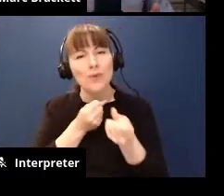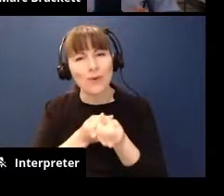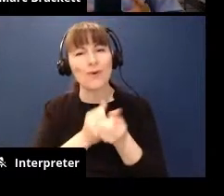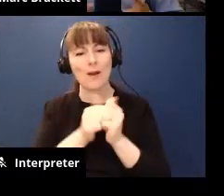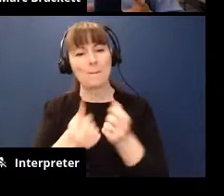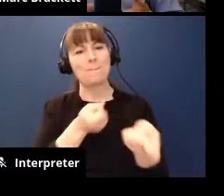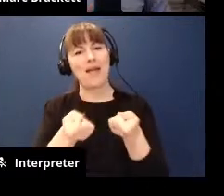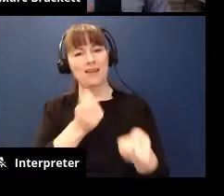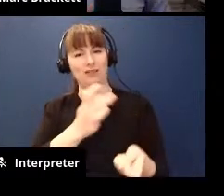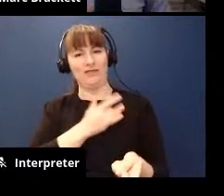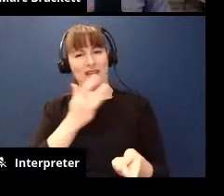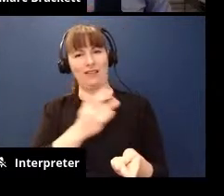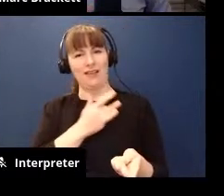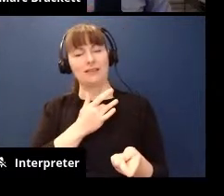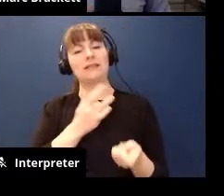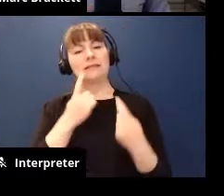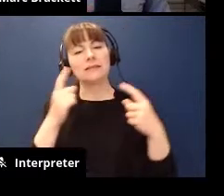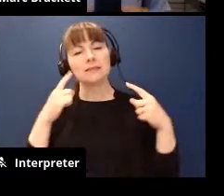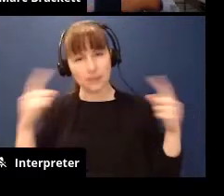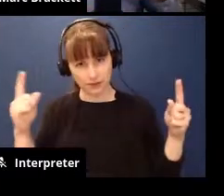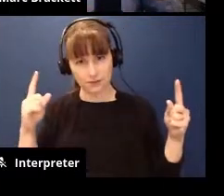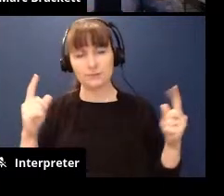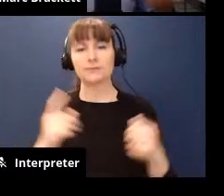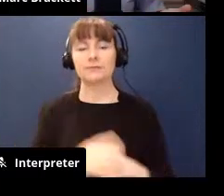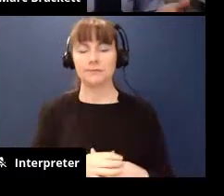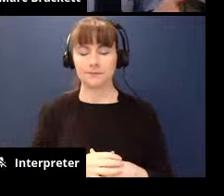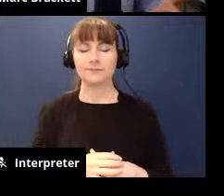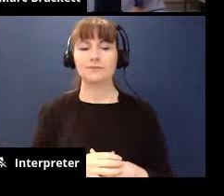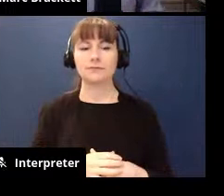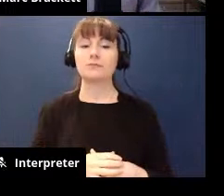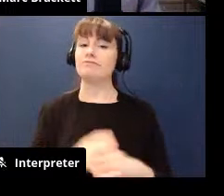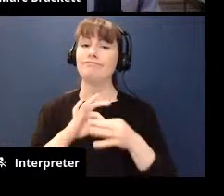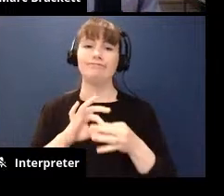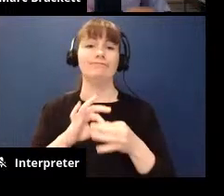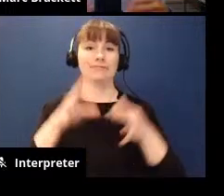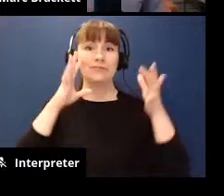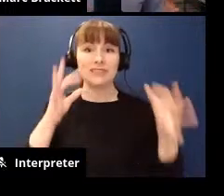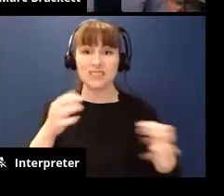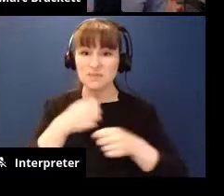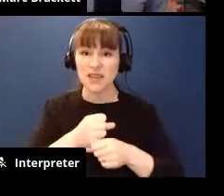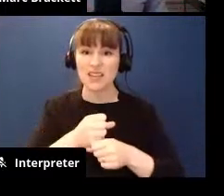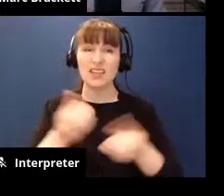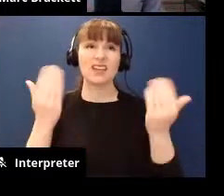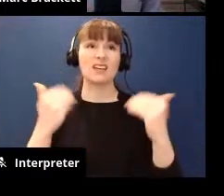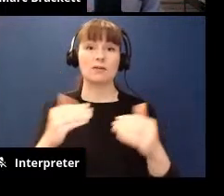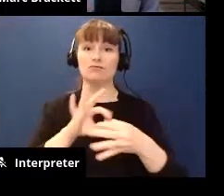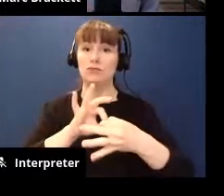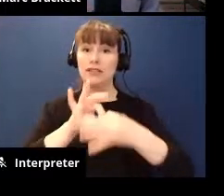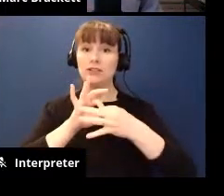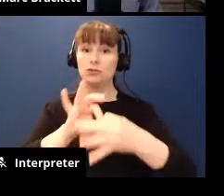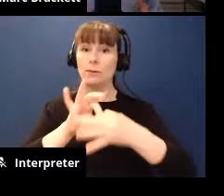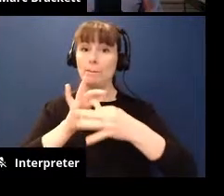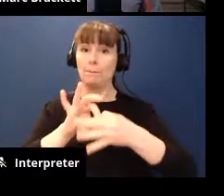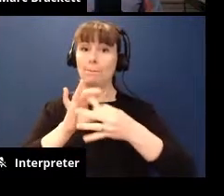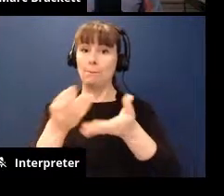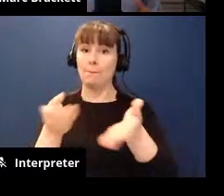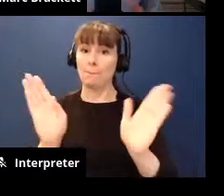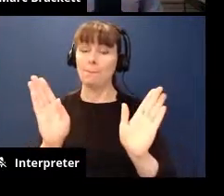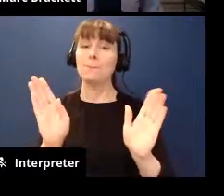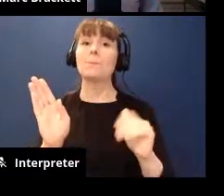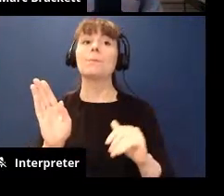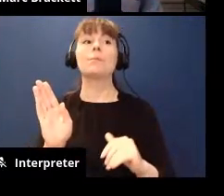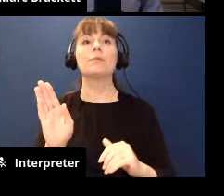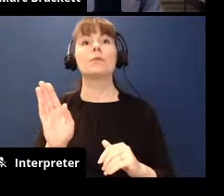their feelings effectively and that goes to decision making relationships um our health